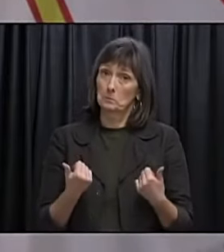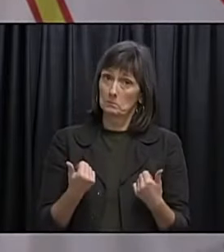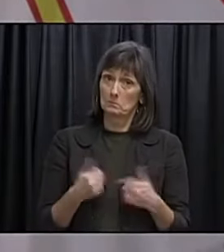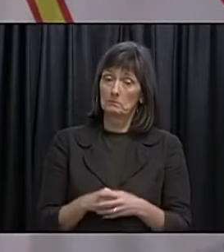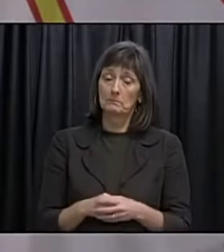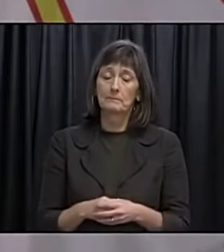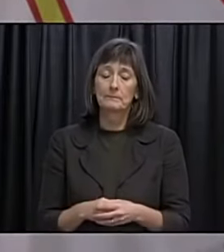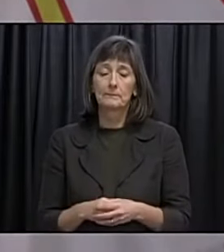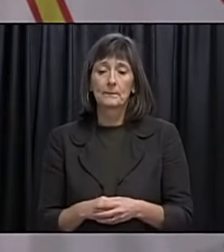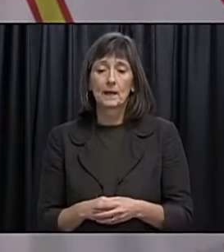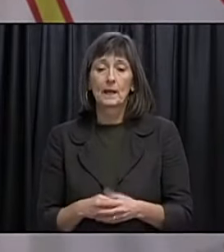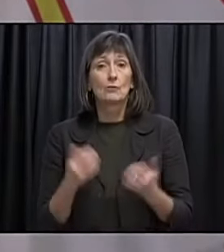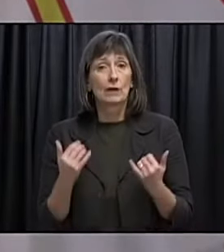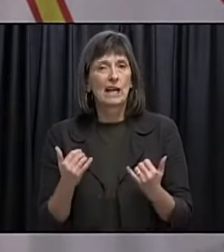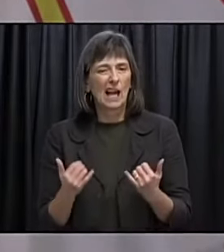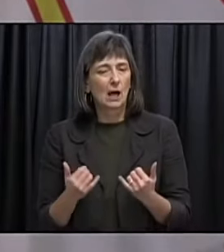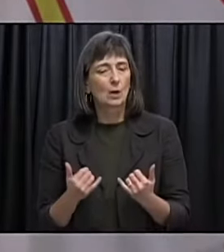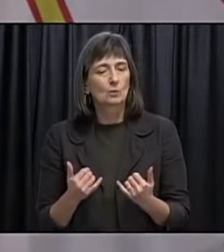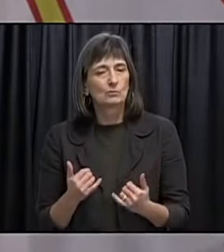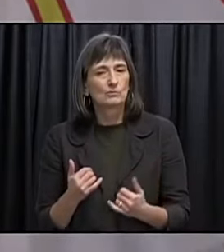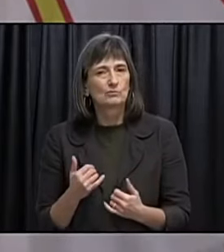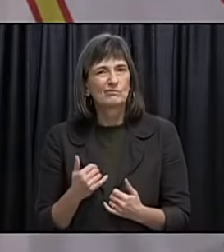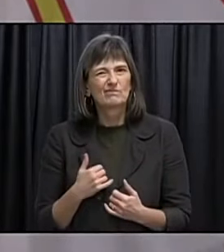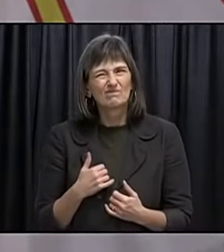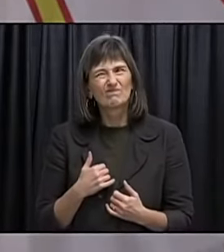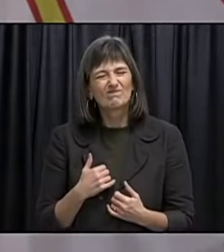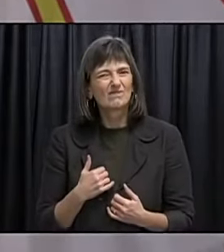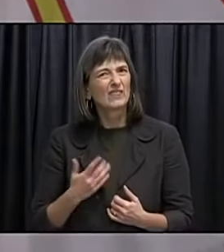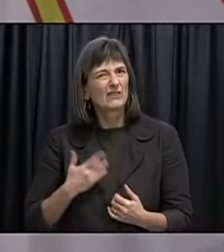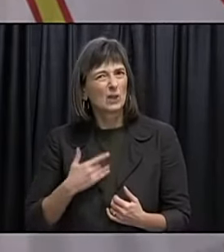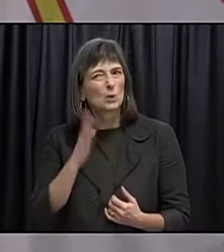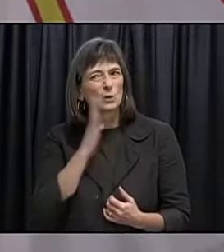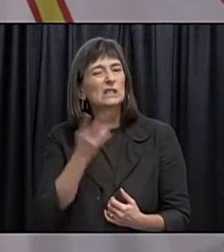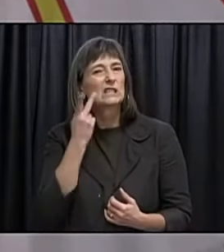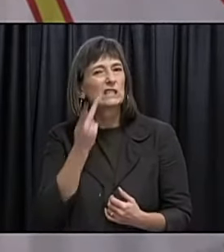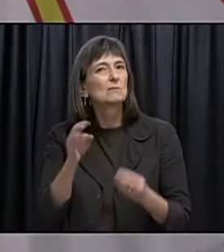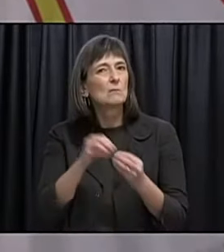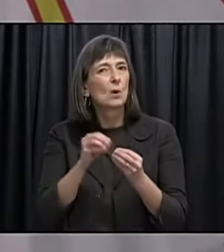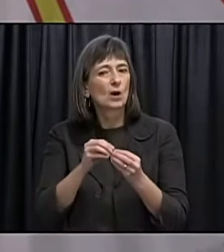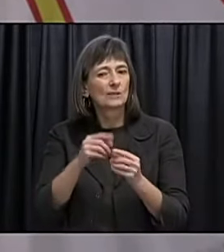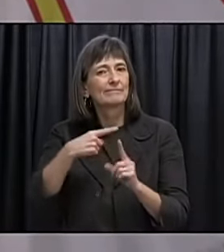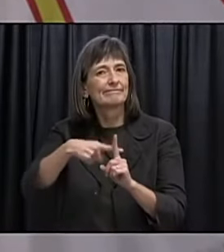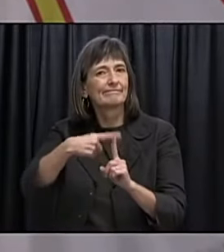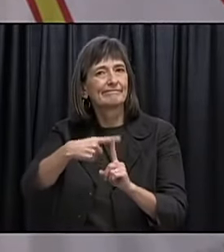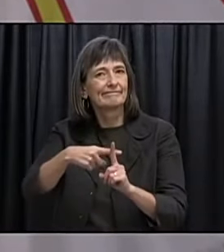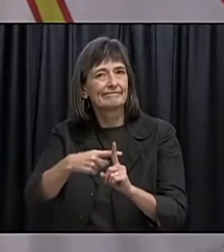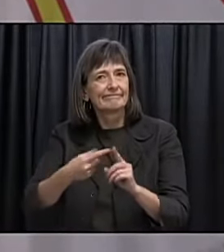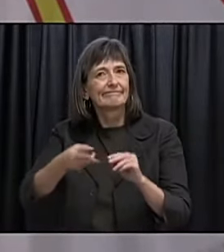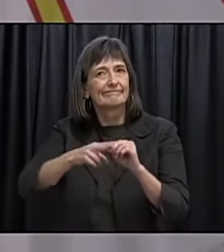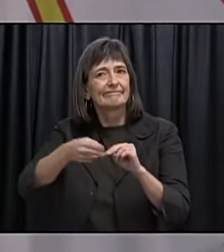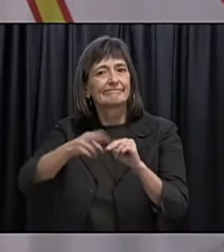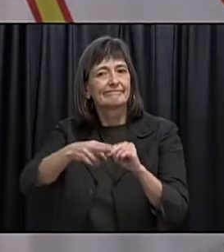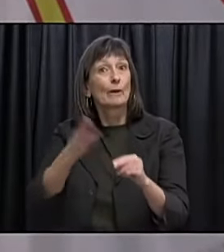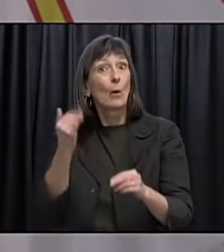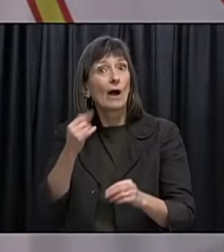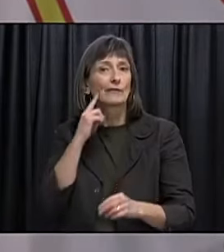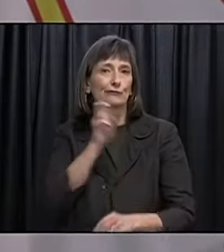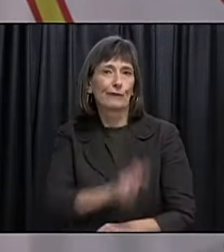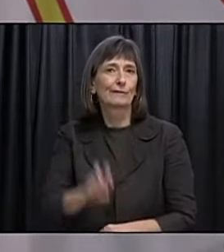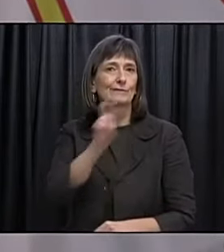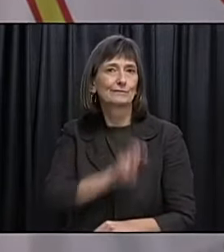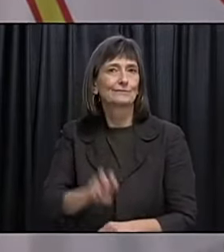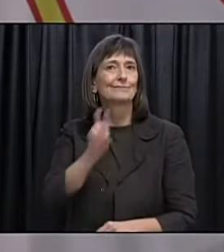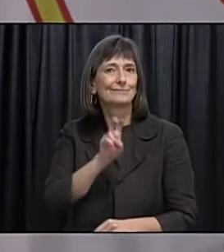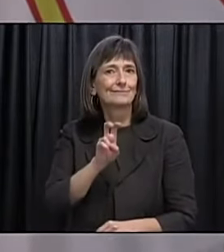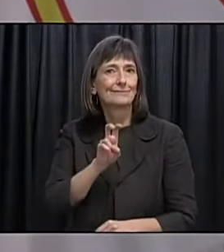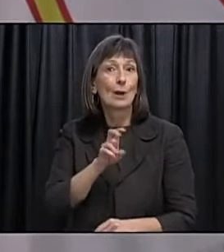we expect to see cases we expect to see travel related cases with regard to the